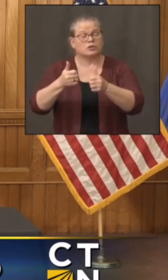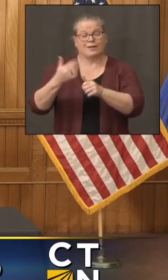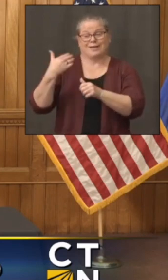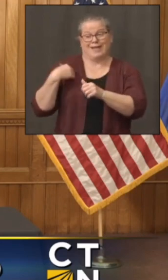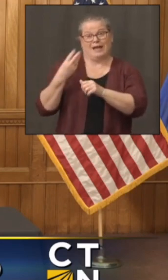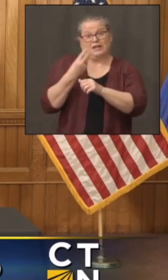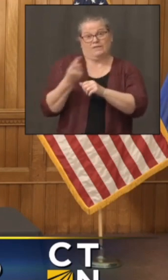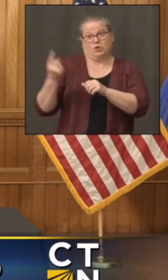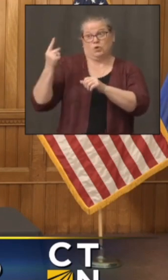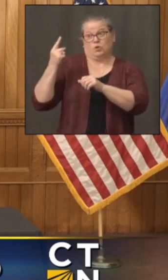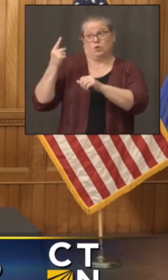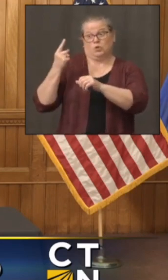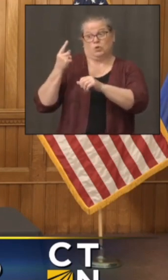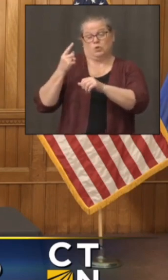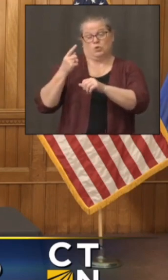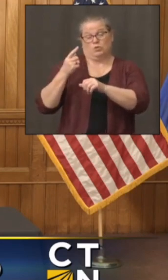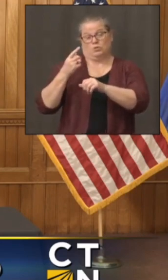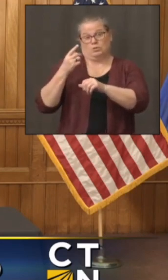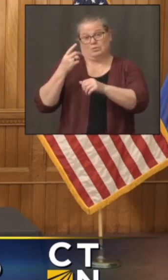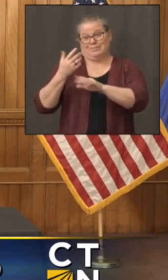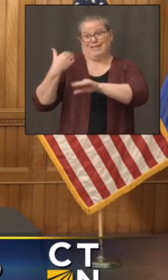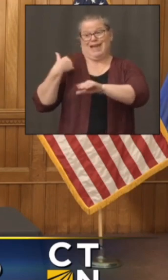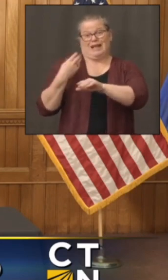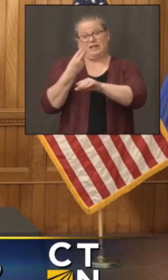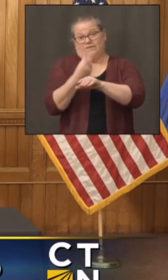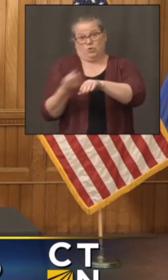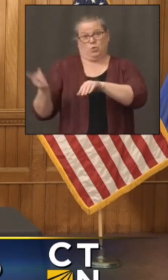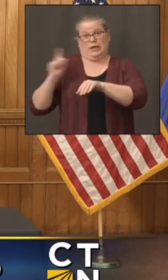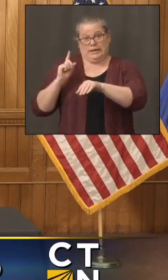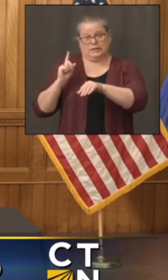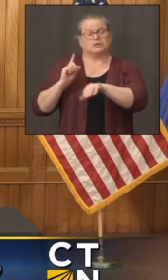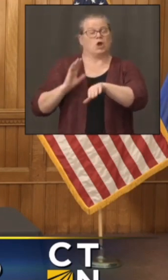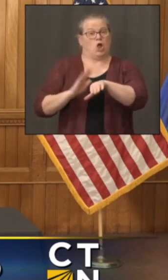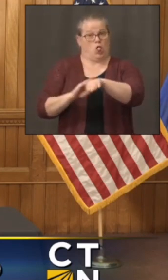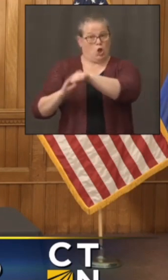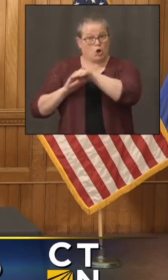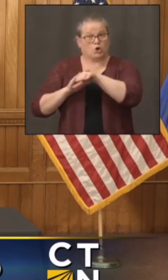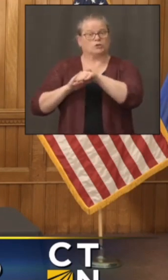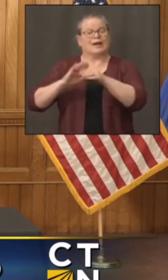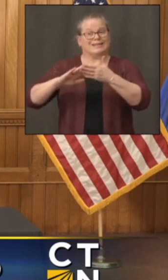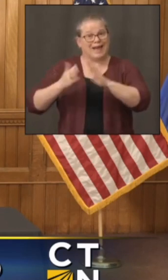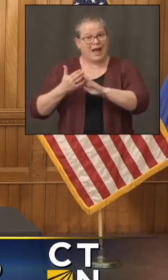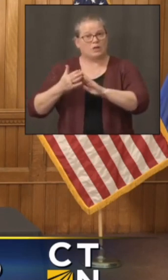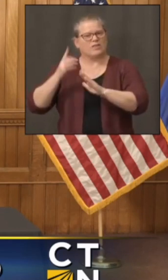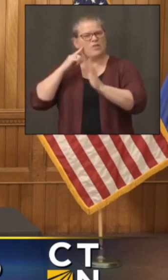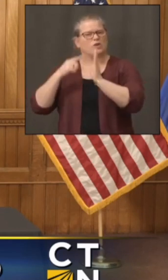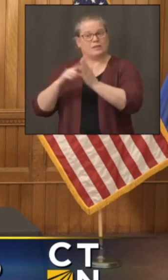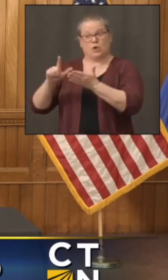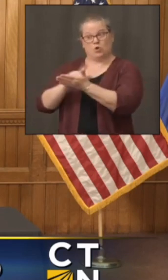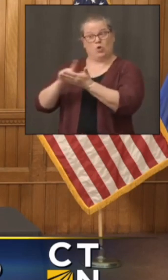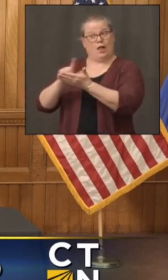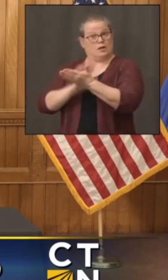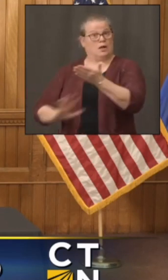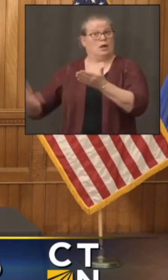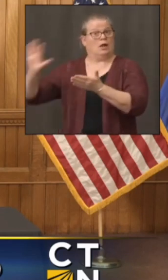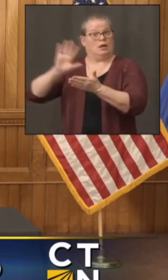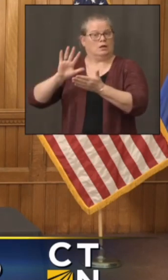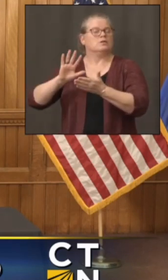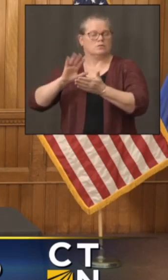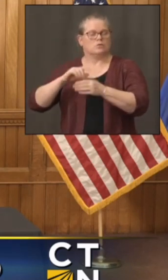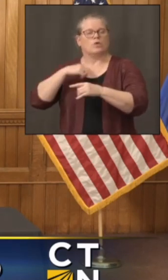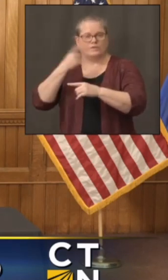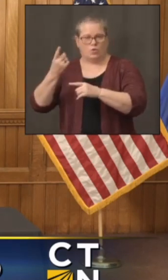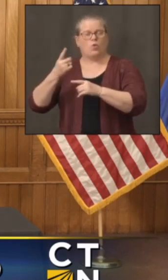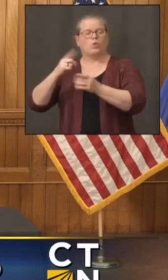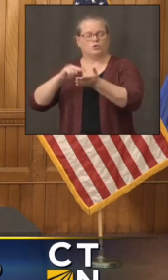in towns and in the entire county of New London, we've gone back to asking all facilities to test all staff